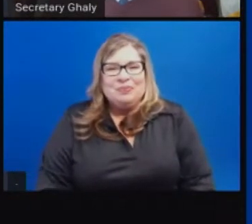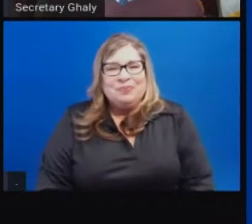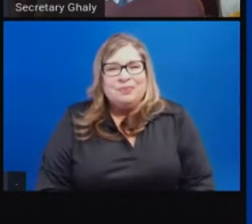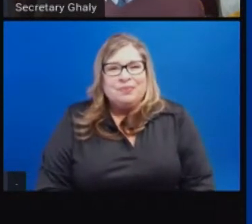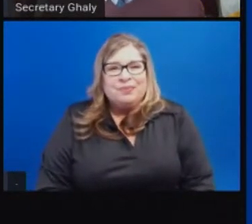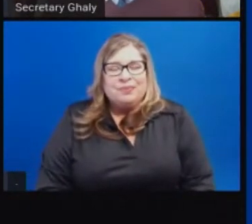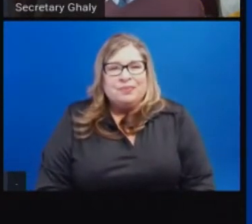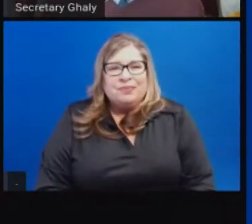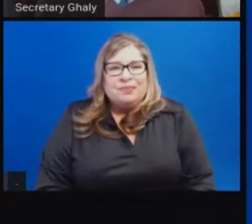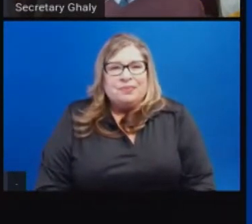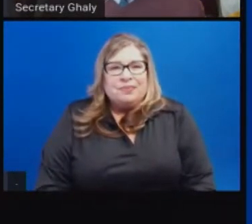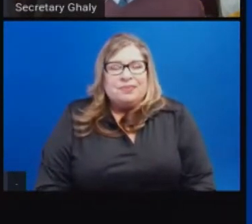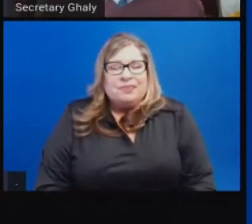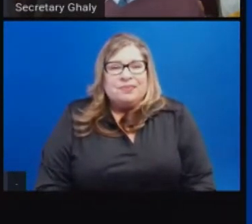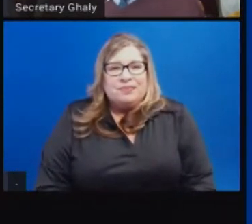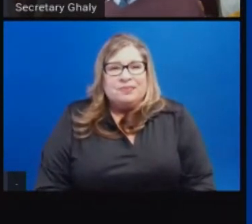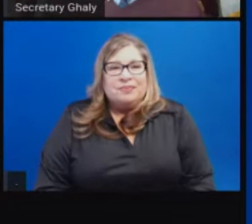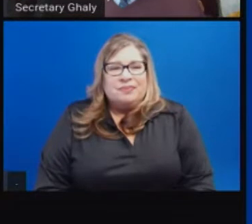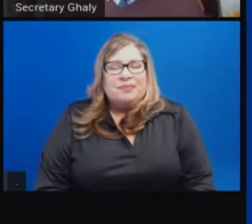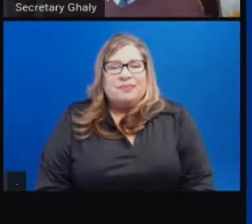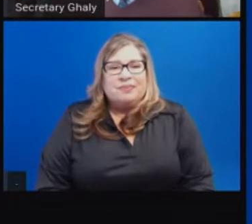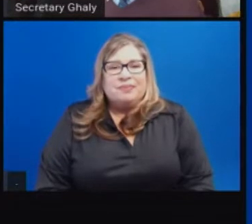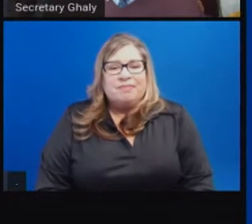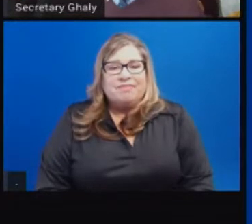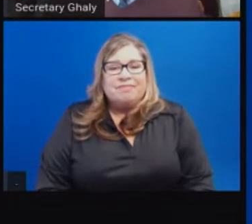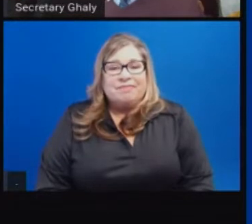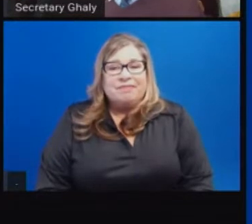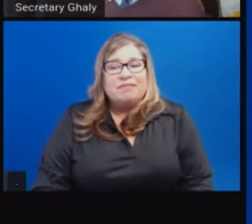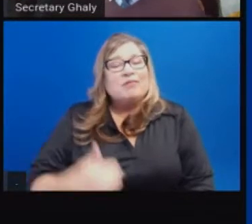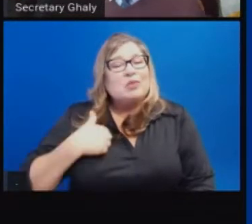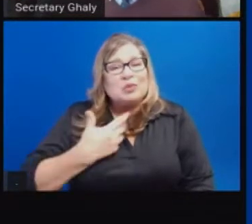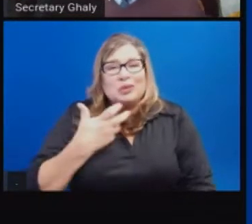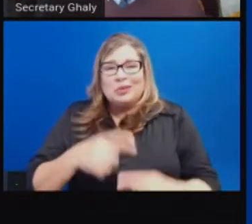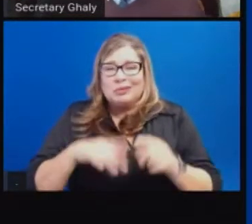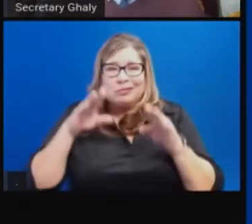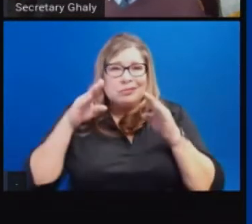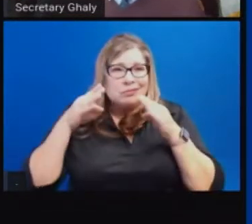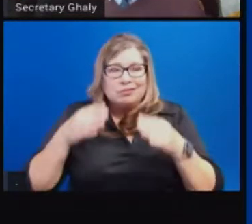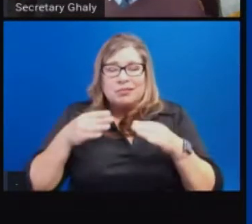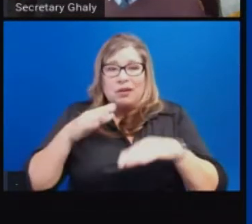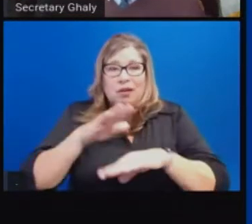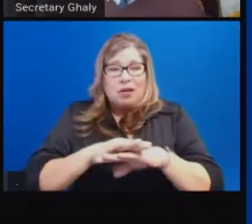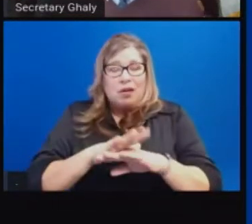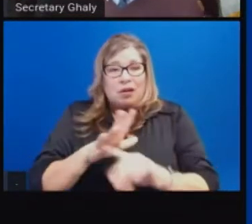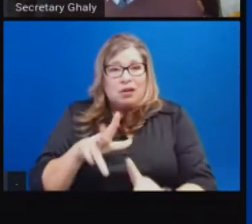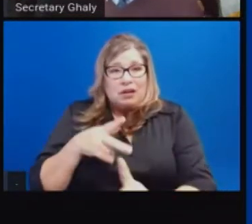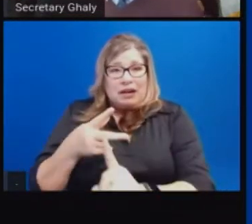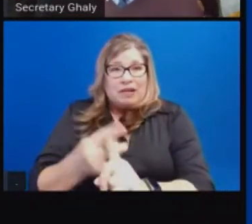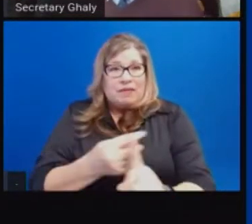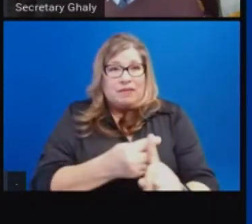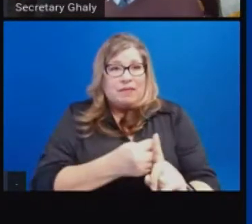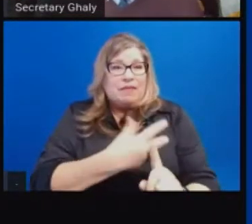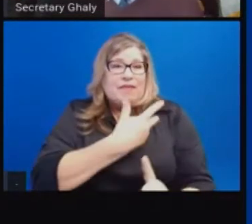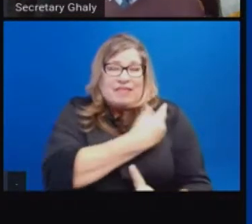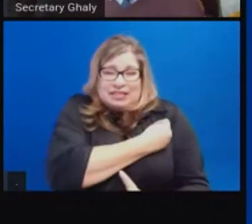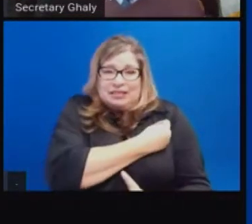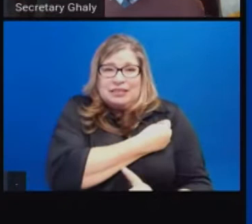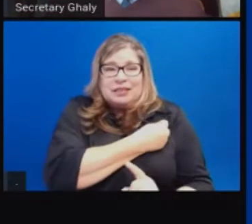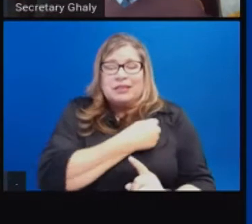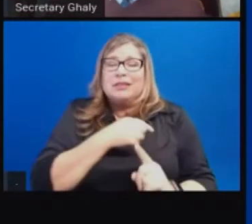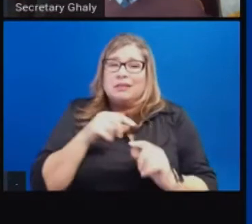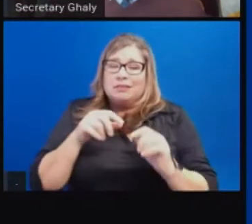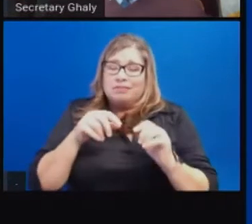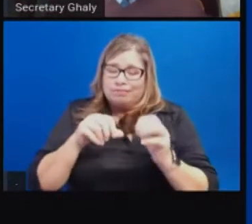We found it fitting to punctuate just this part on vaccines and frankly our entire presentation today with a